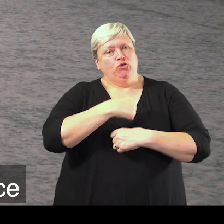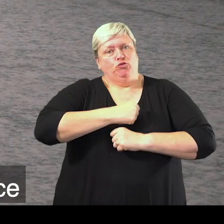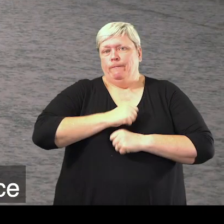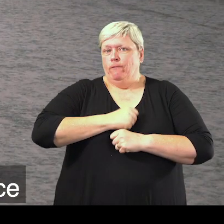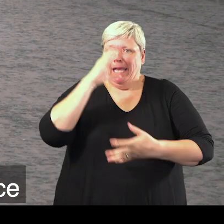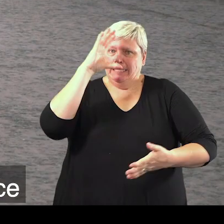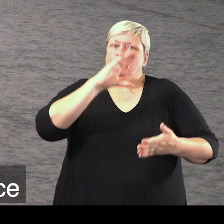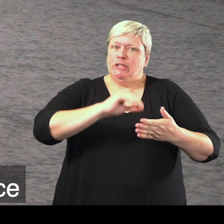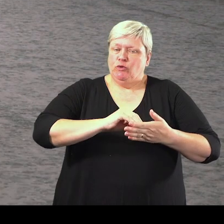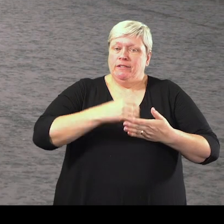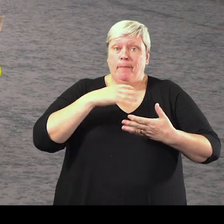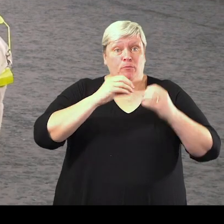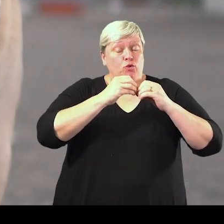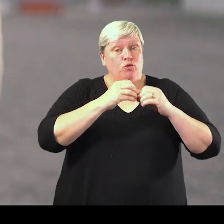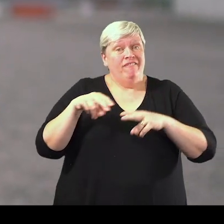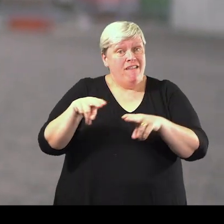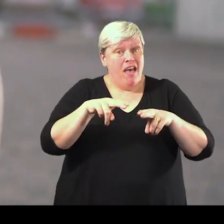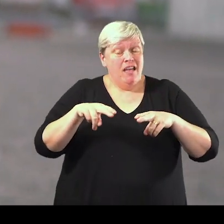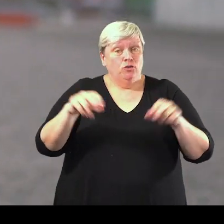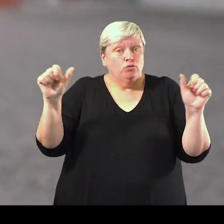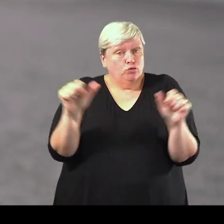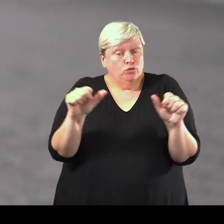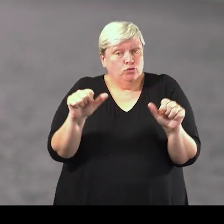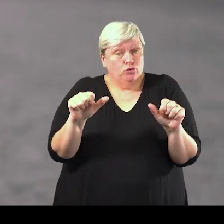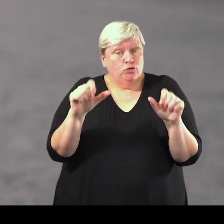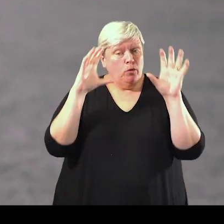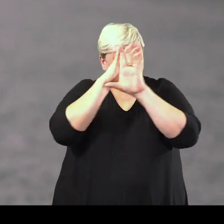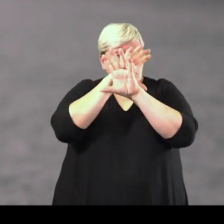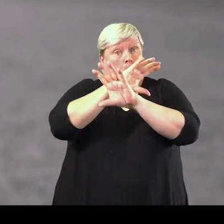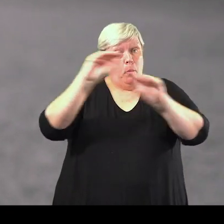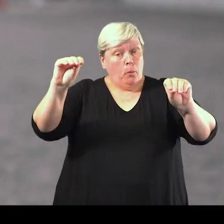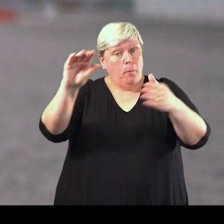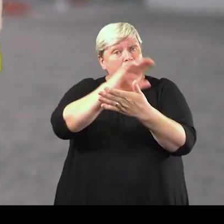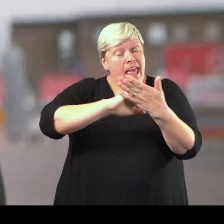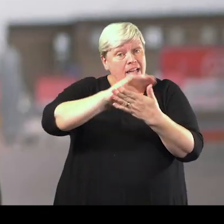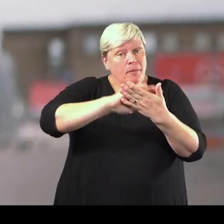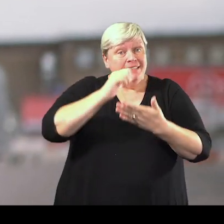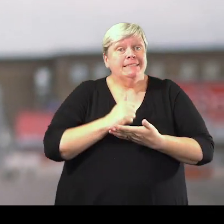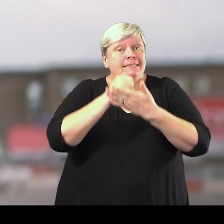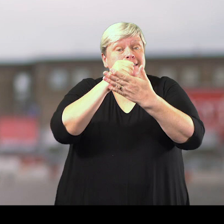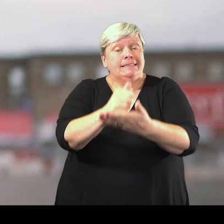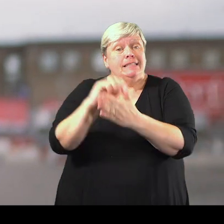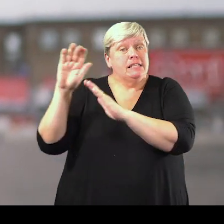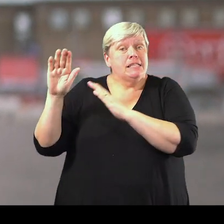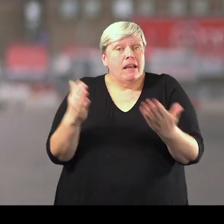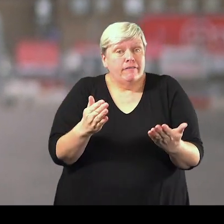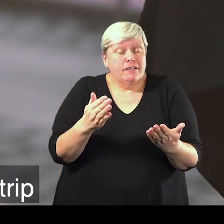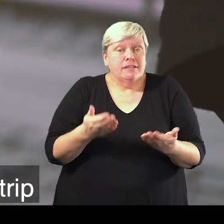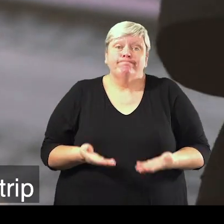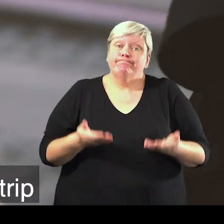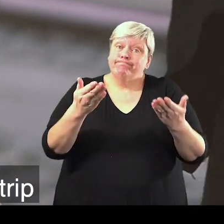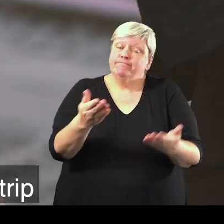stressful experience. We have produced a series of short videos to explain our assistance service